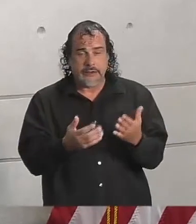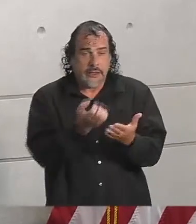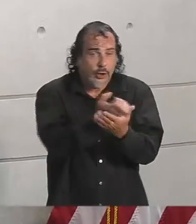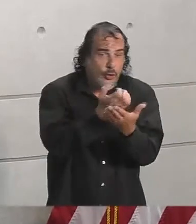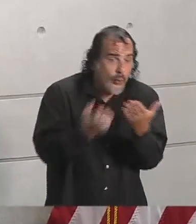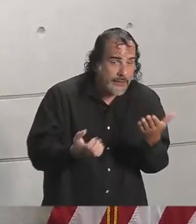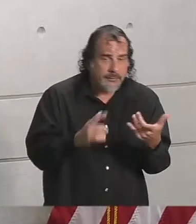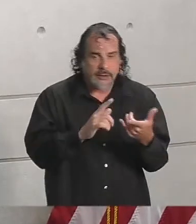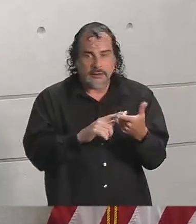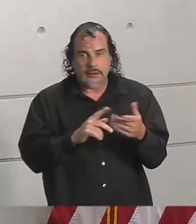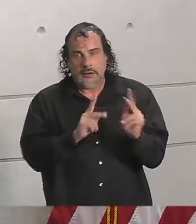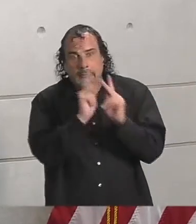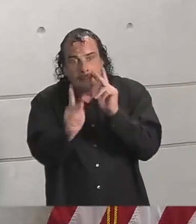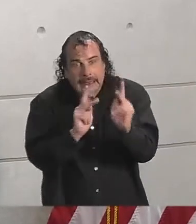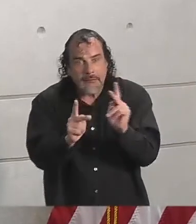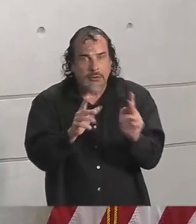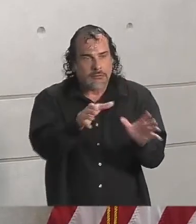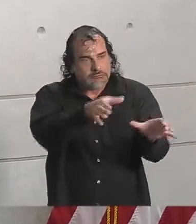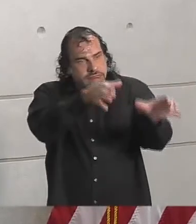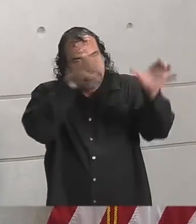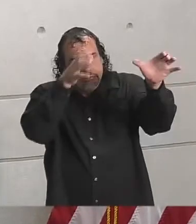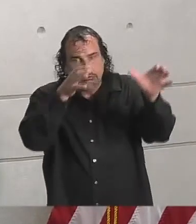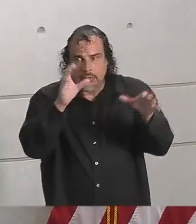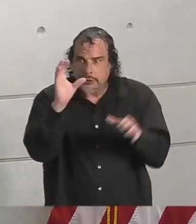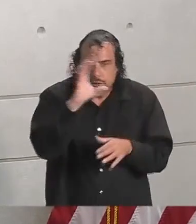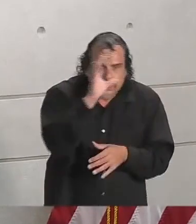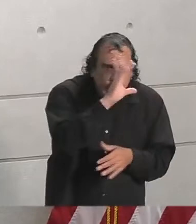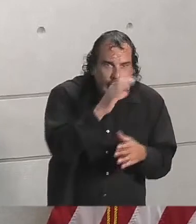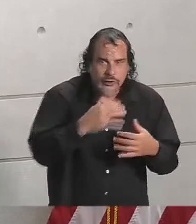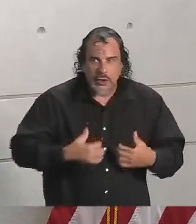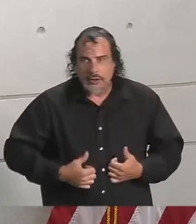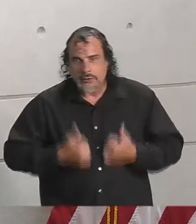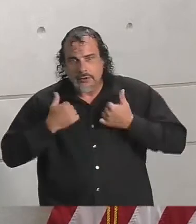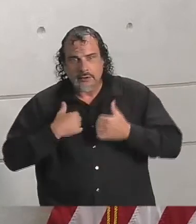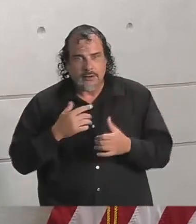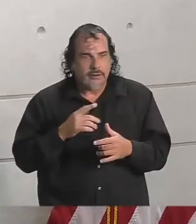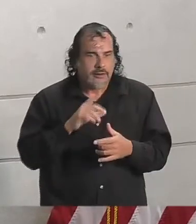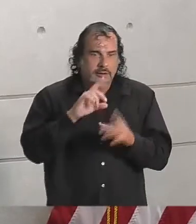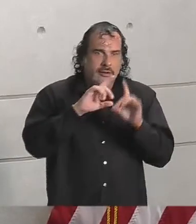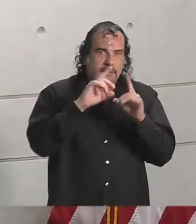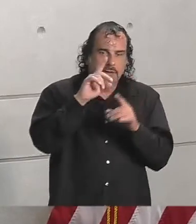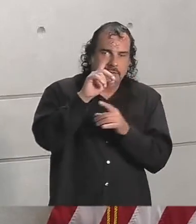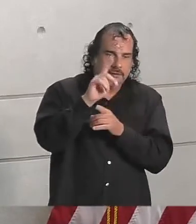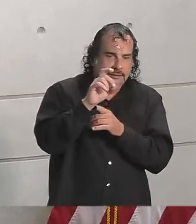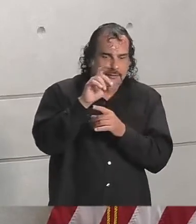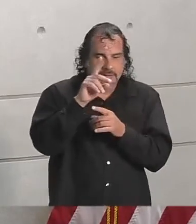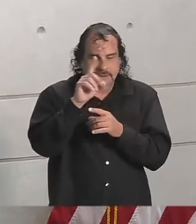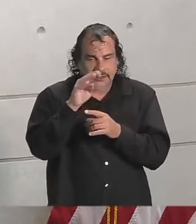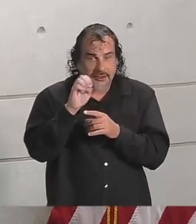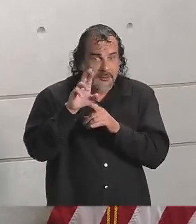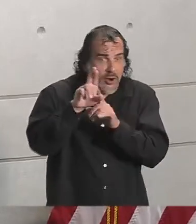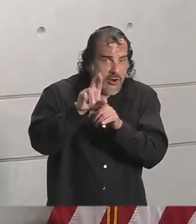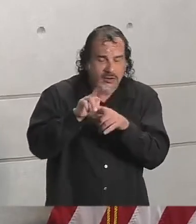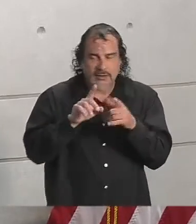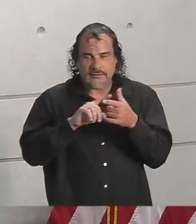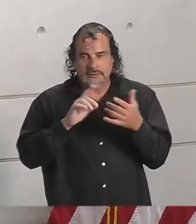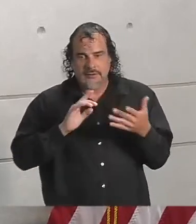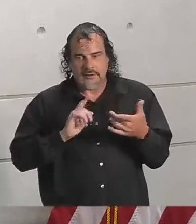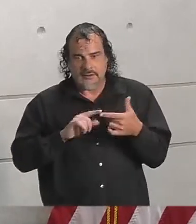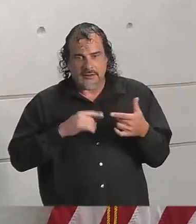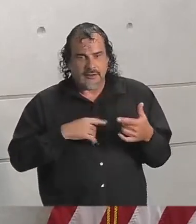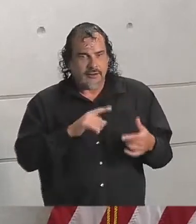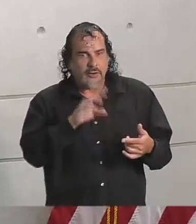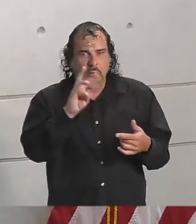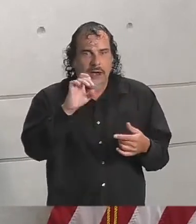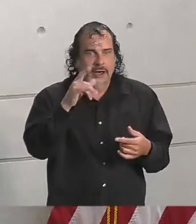that are capable of search and rescue, everything from the Department of Marine Resources to our Wildlife, Fisheries, and Parks teams, as well as